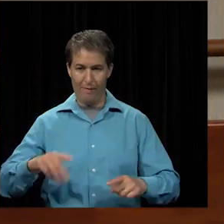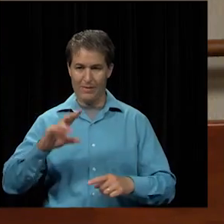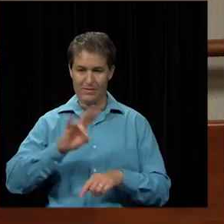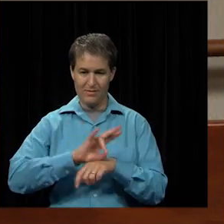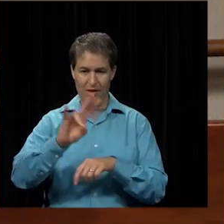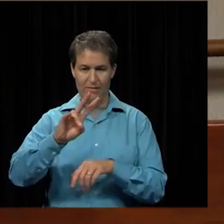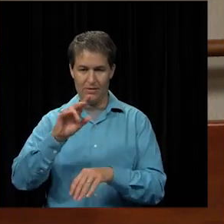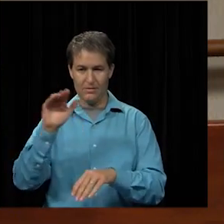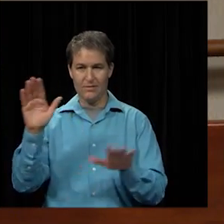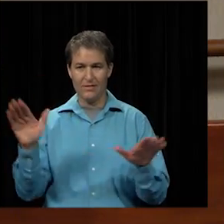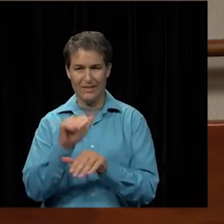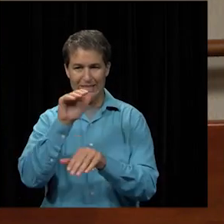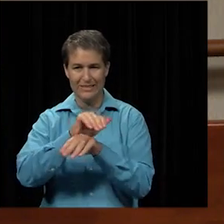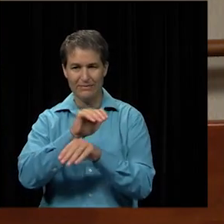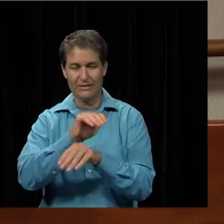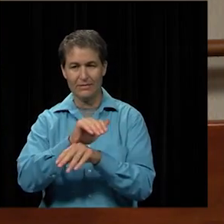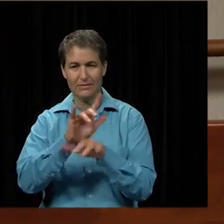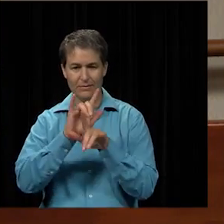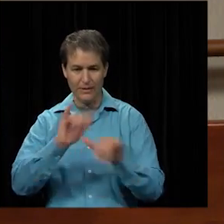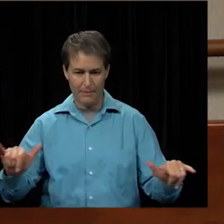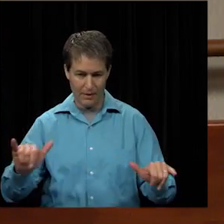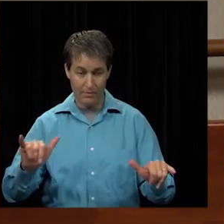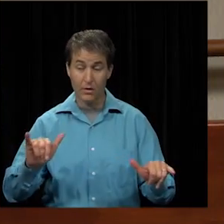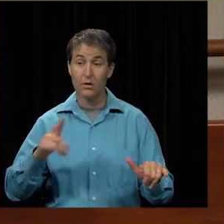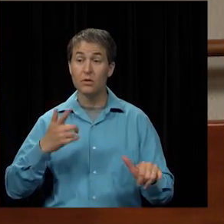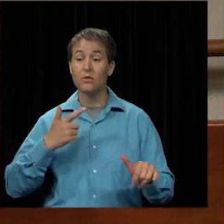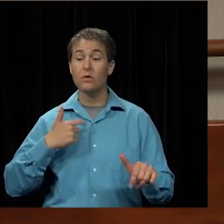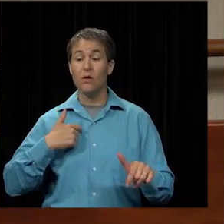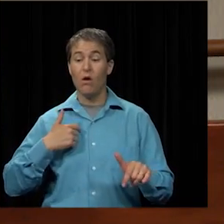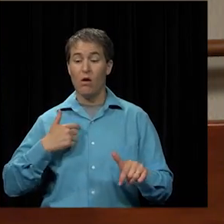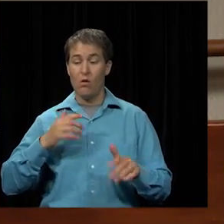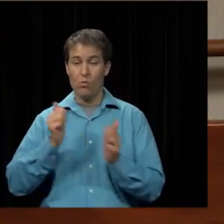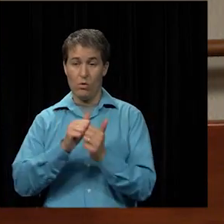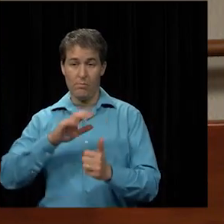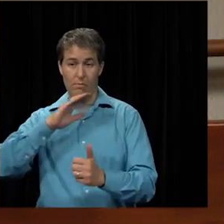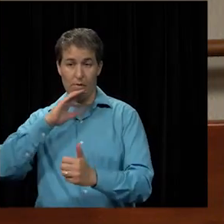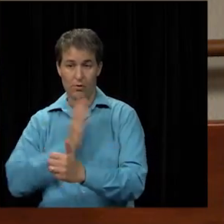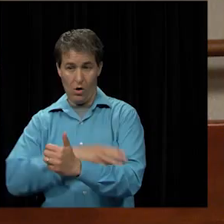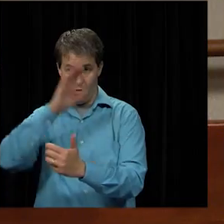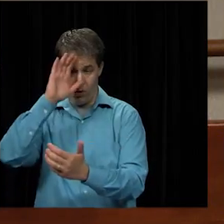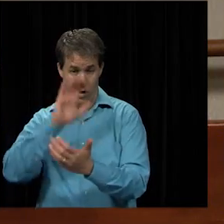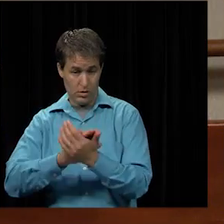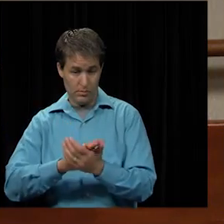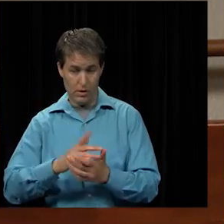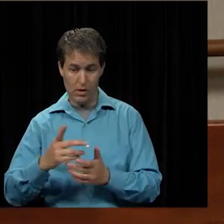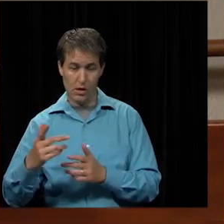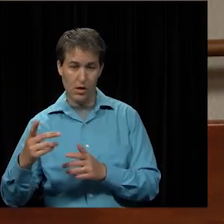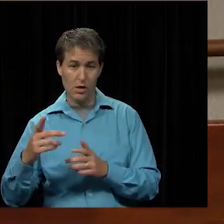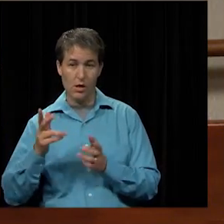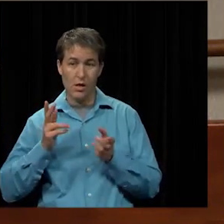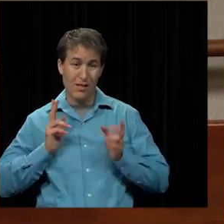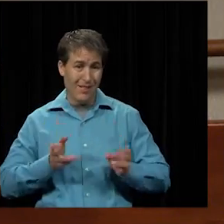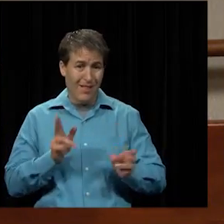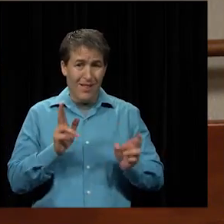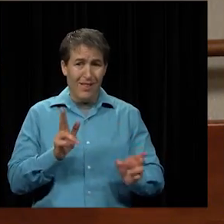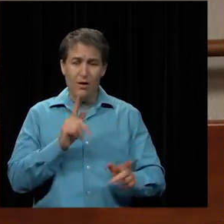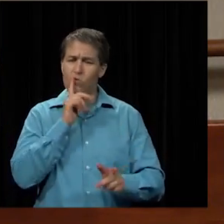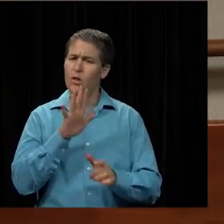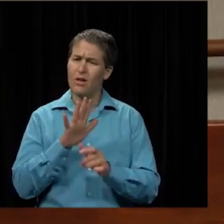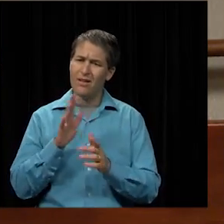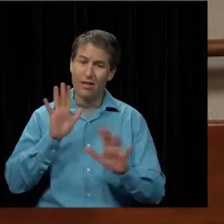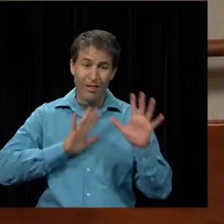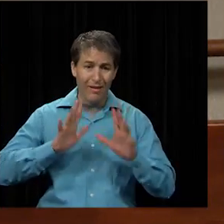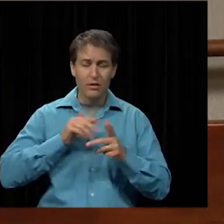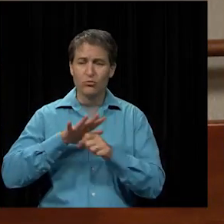Sunday evenings. So rushing across town with my daughter and husband, it was a very frantic and stressful time,